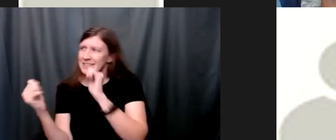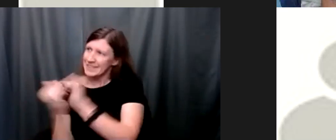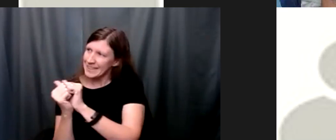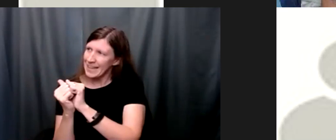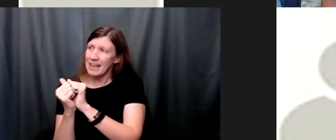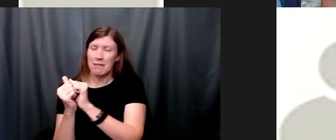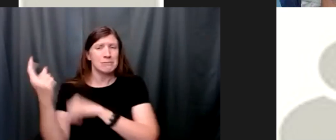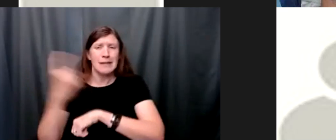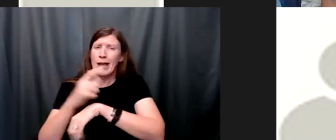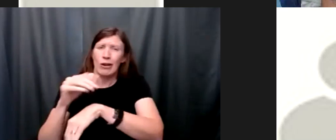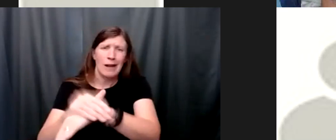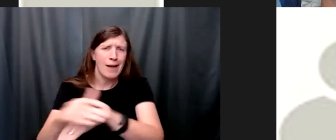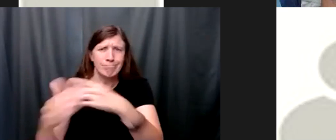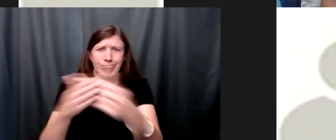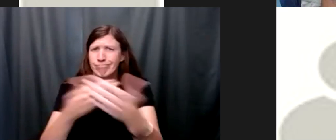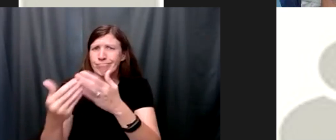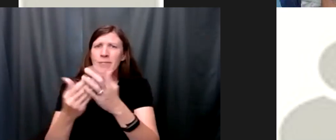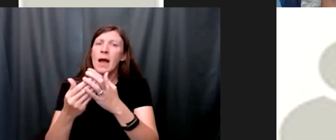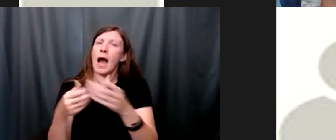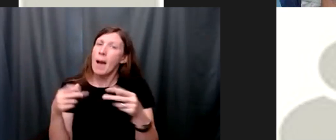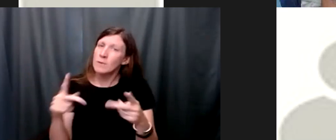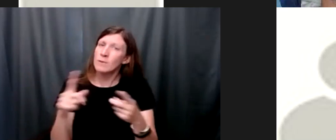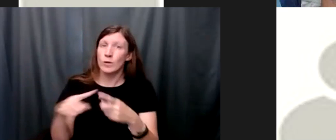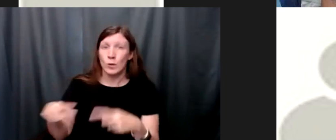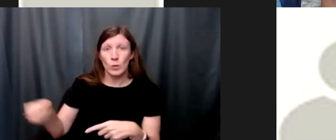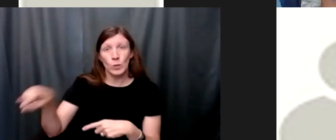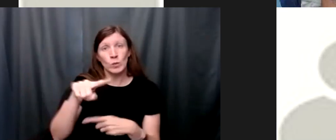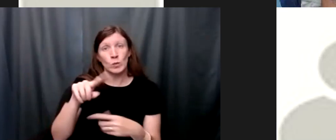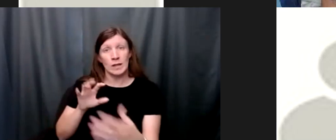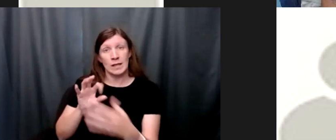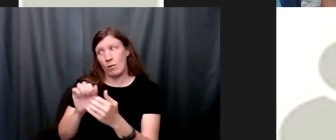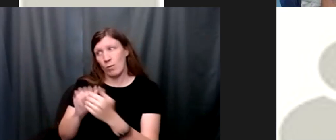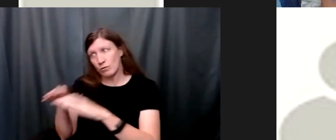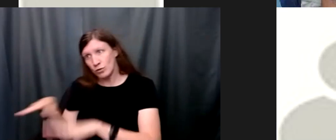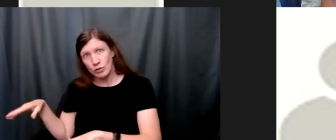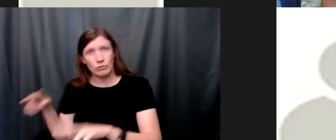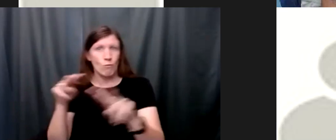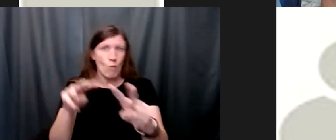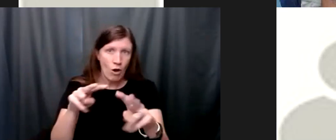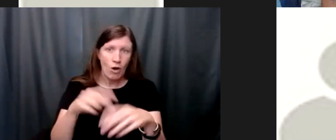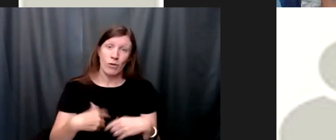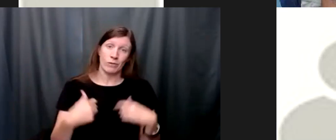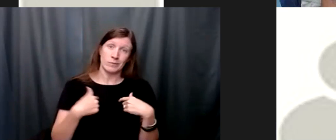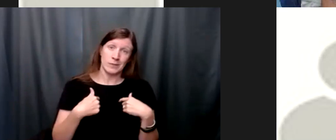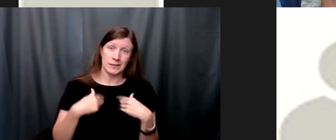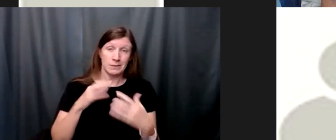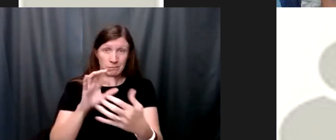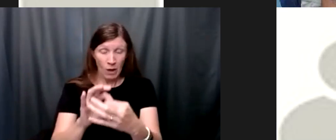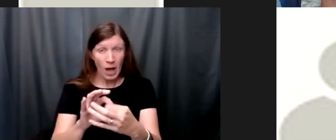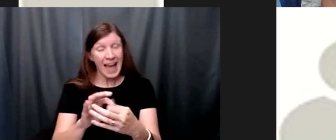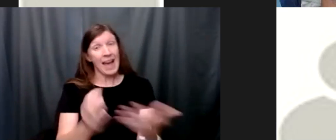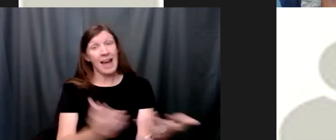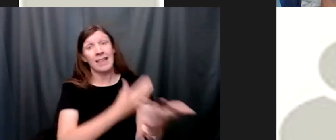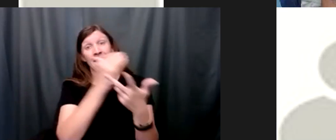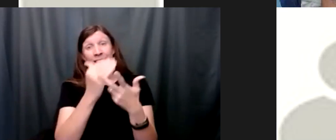opportunities for you to connect and it's not too late we have something for everybody we even have something new for college students starting this week